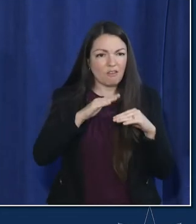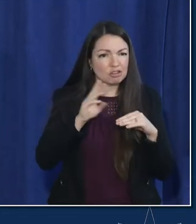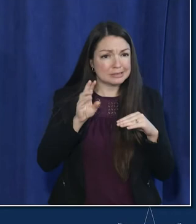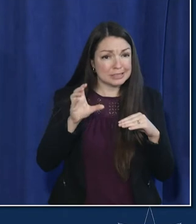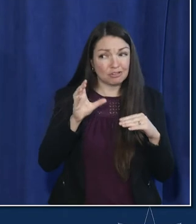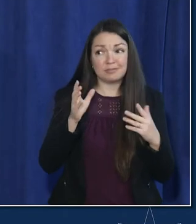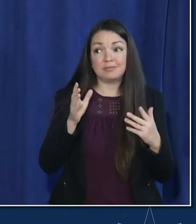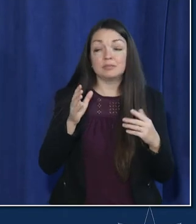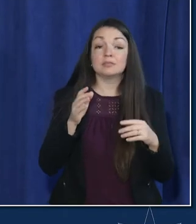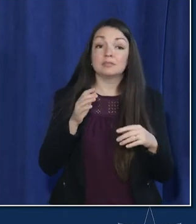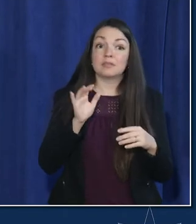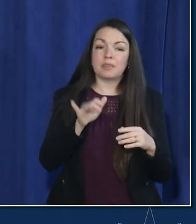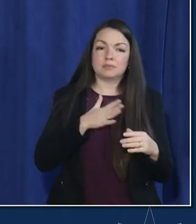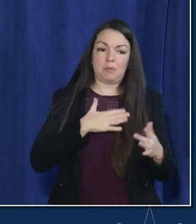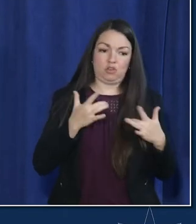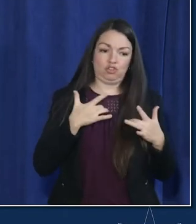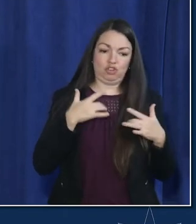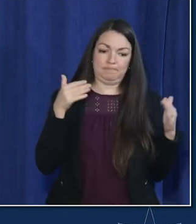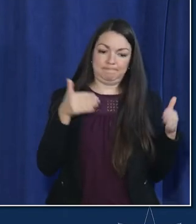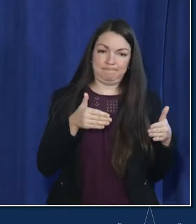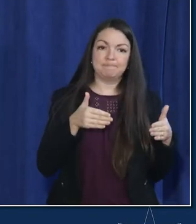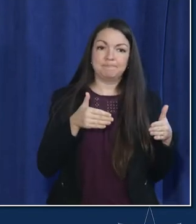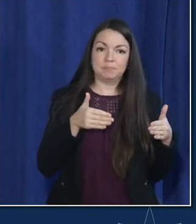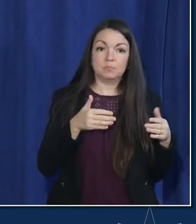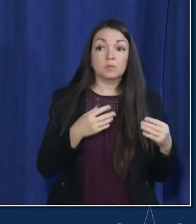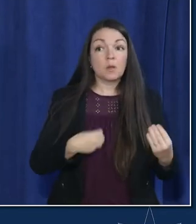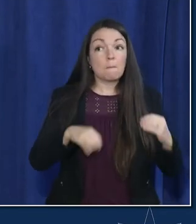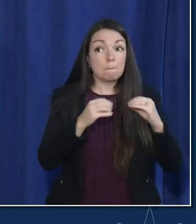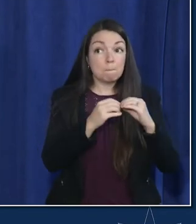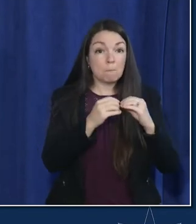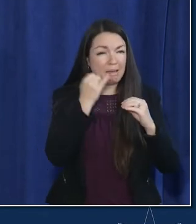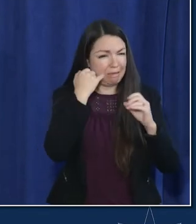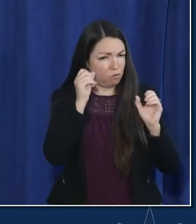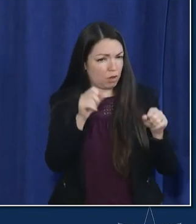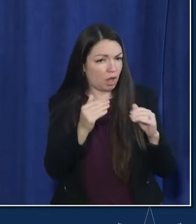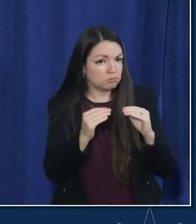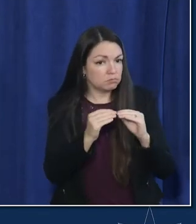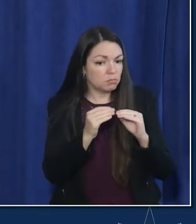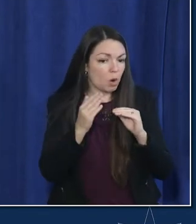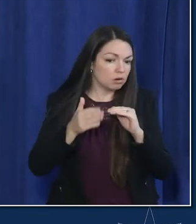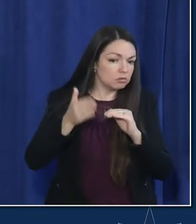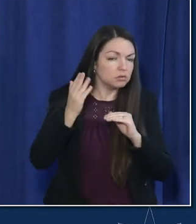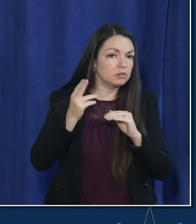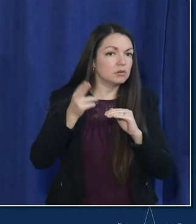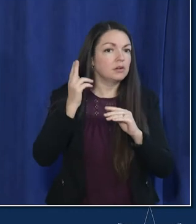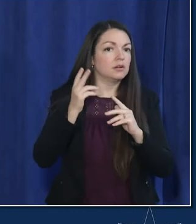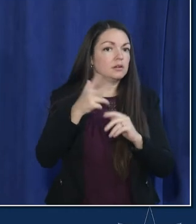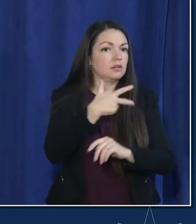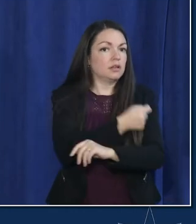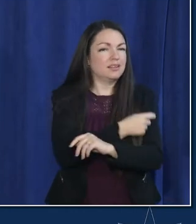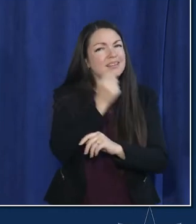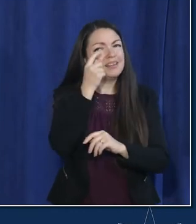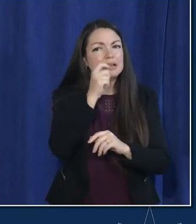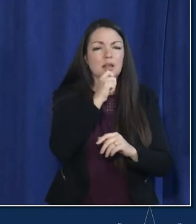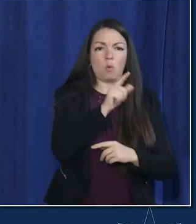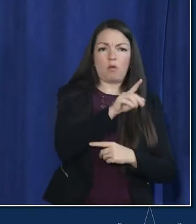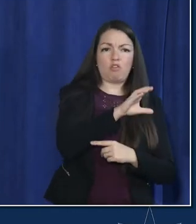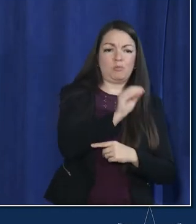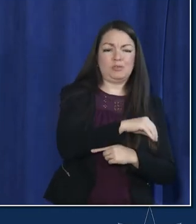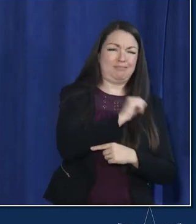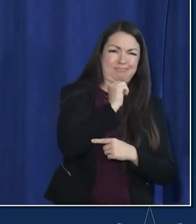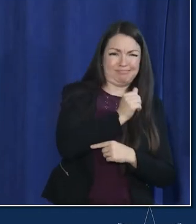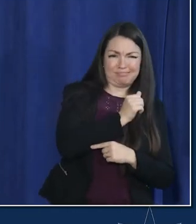if we can get much more highly vaccinated right now even recognizing it's never been a perfect vaccine even if that